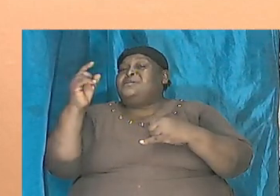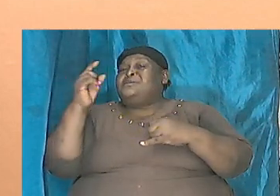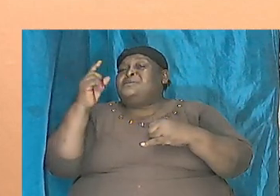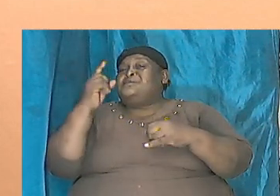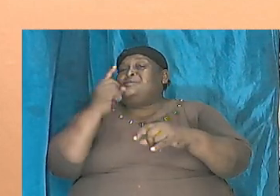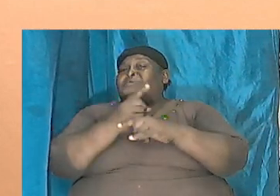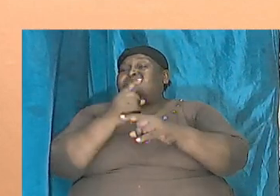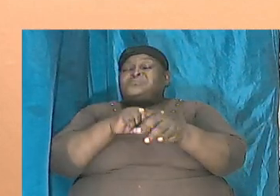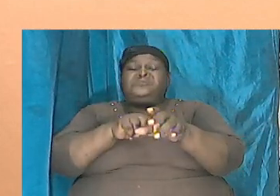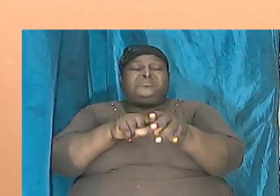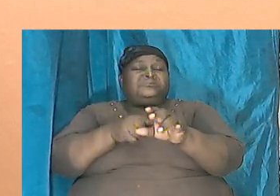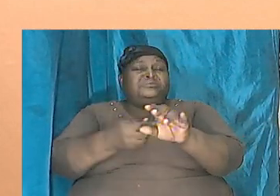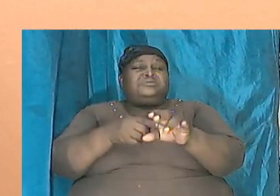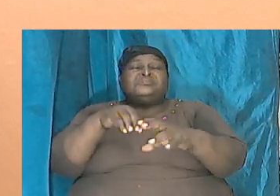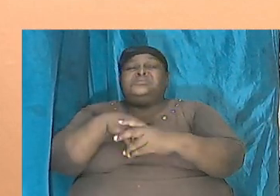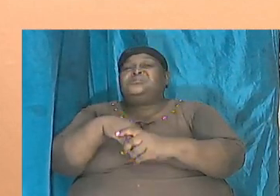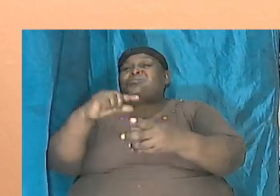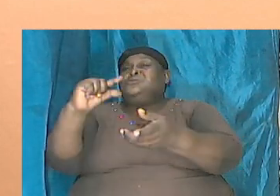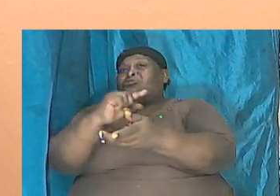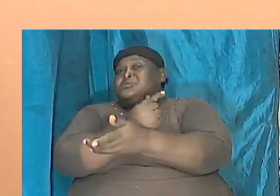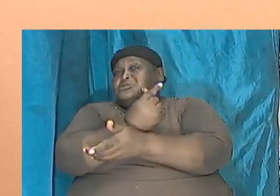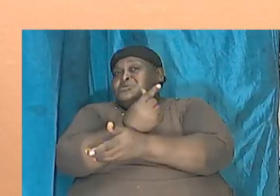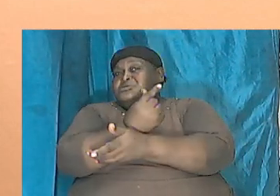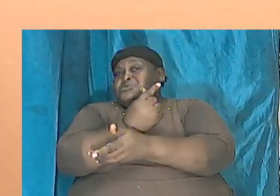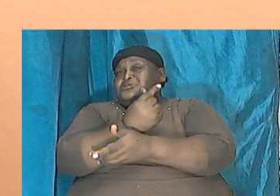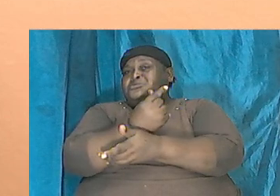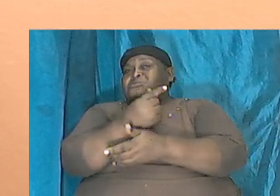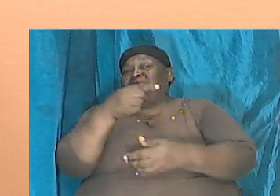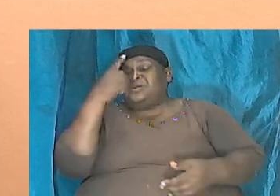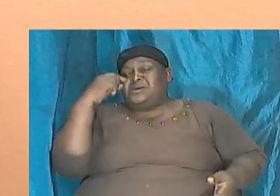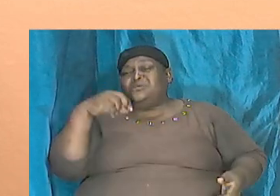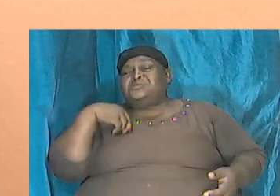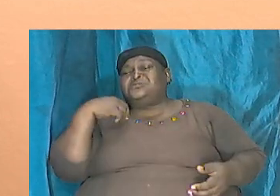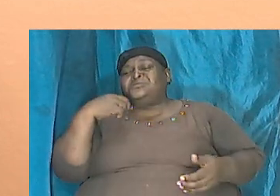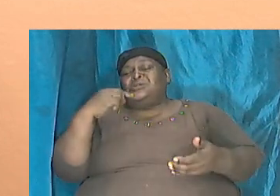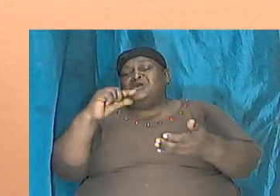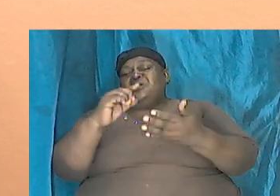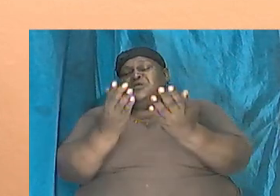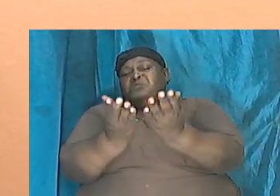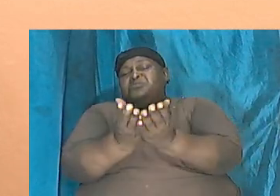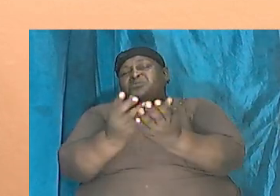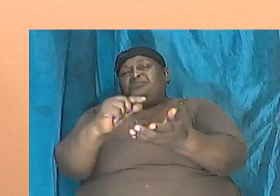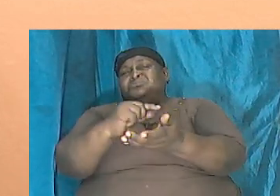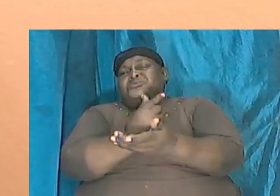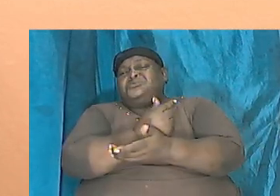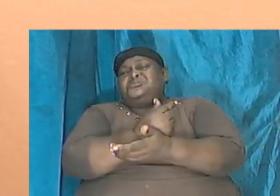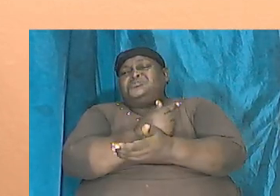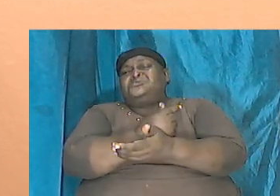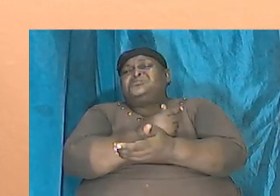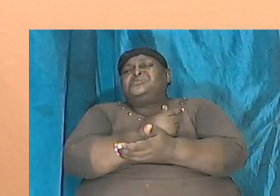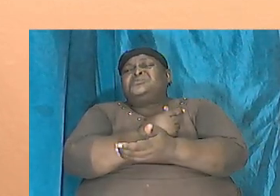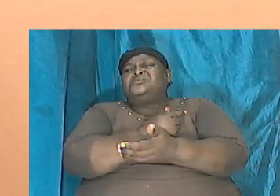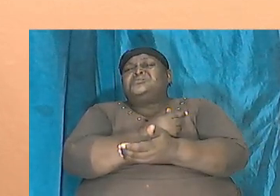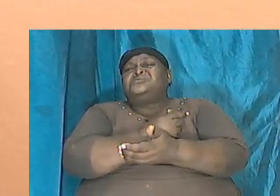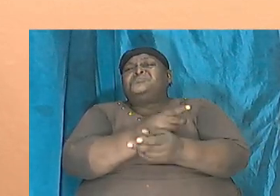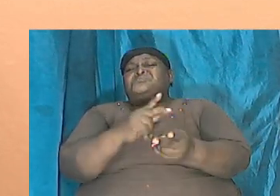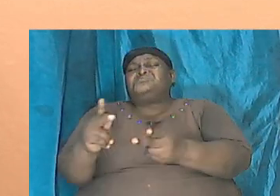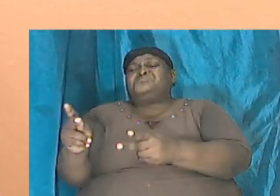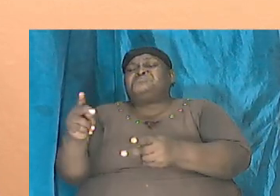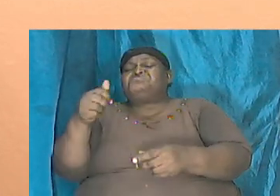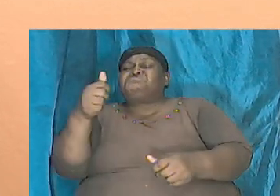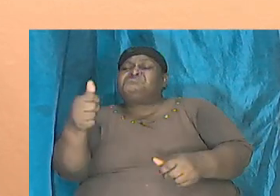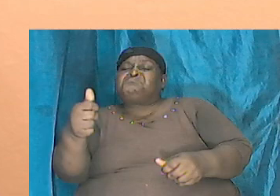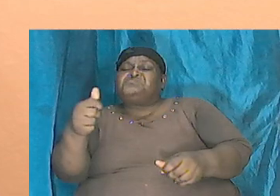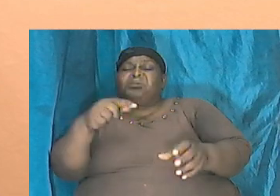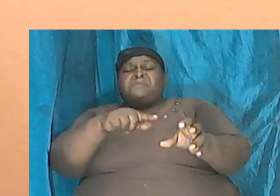Genesis. Now, because Genesis presents itself as the beginning